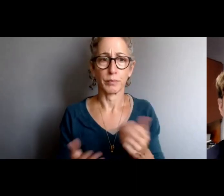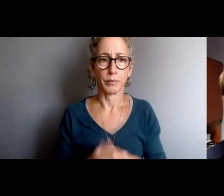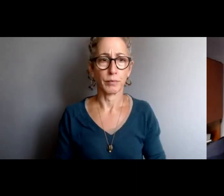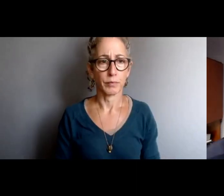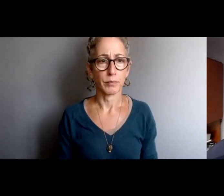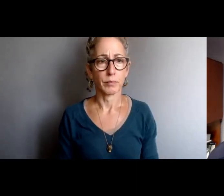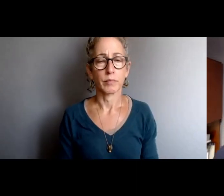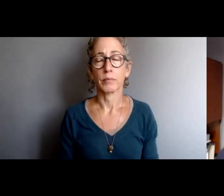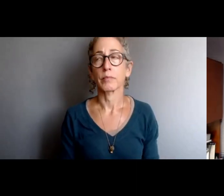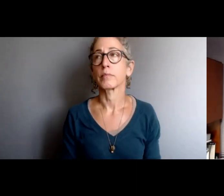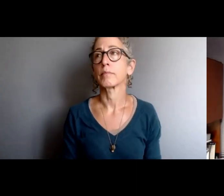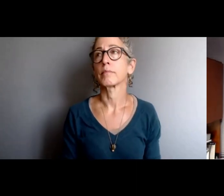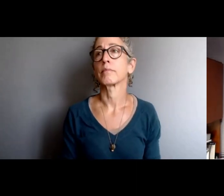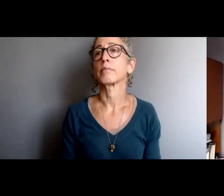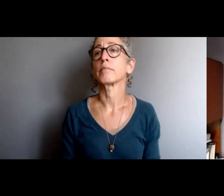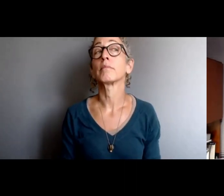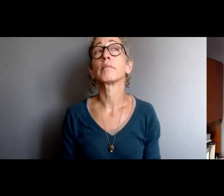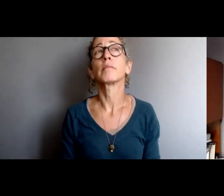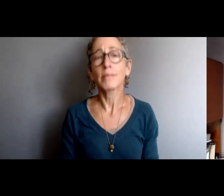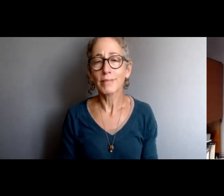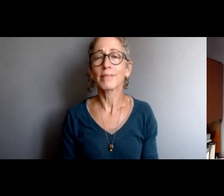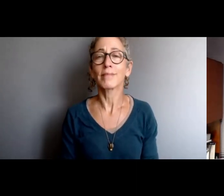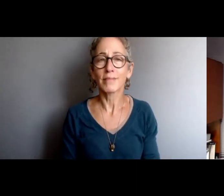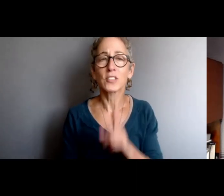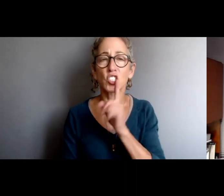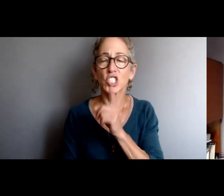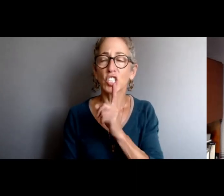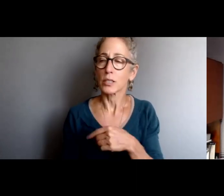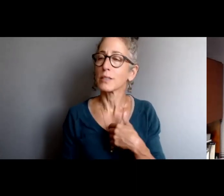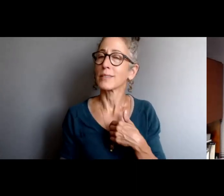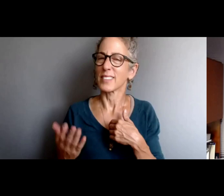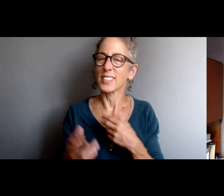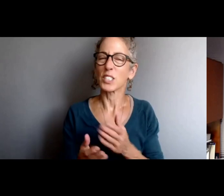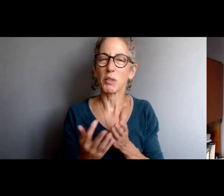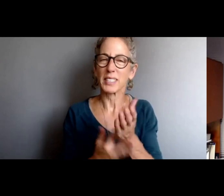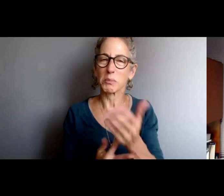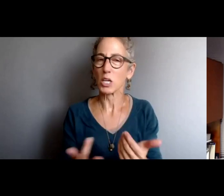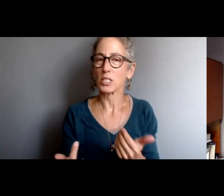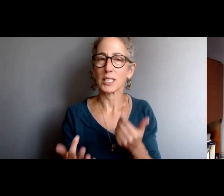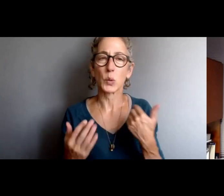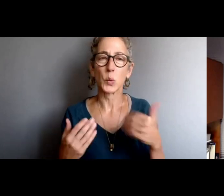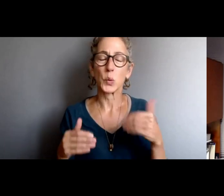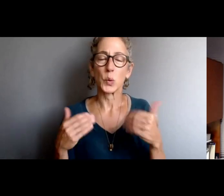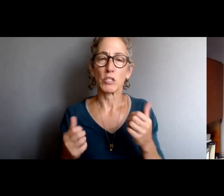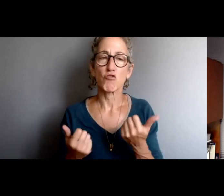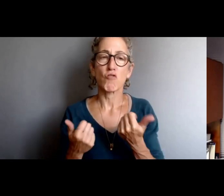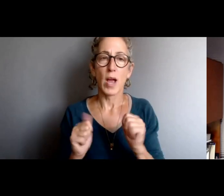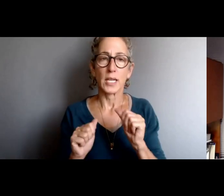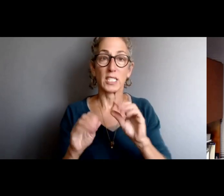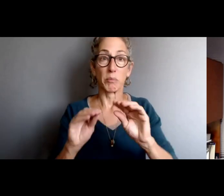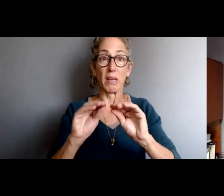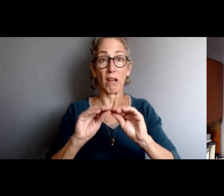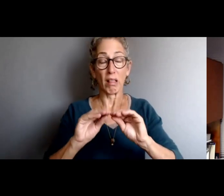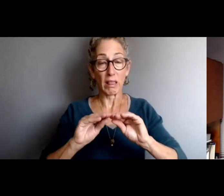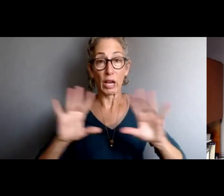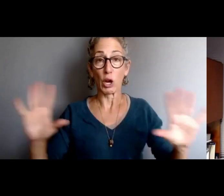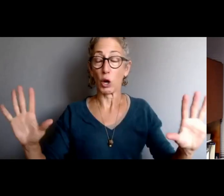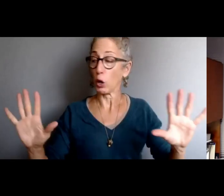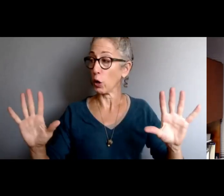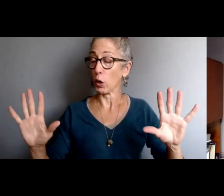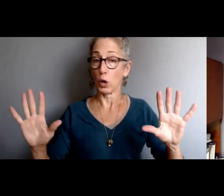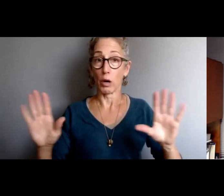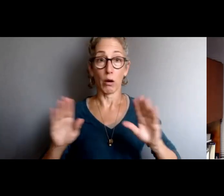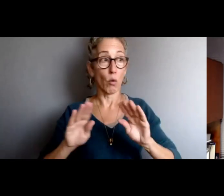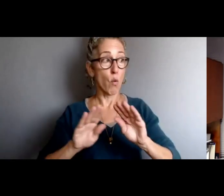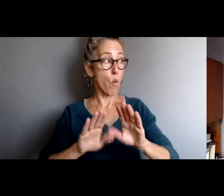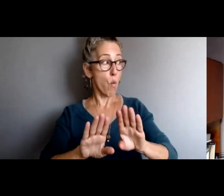Sure. Thank you. We've worked very hard on our transparency efforts. We are committed to the idea that